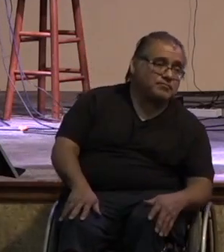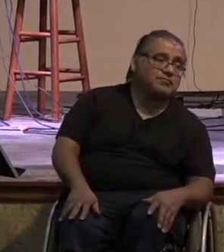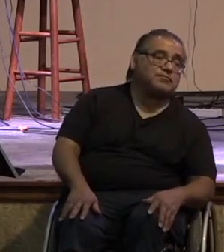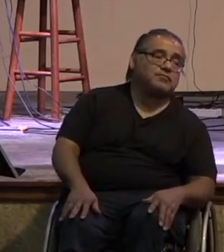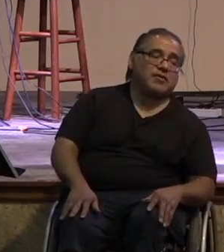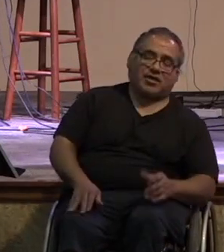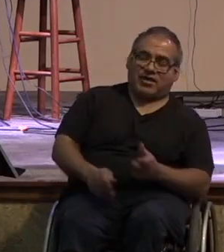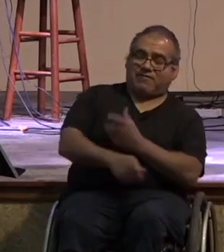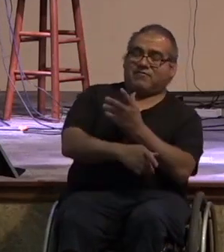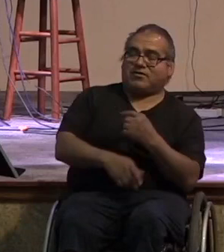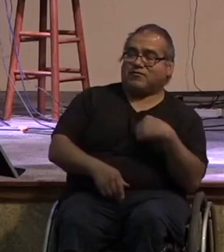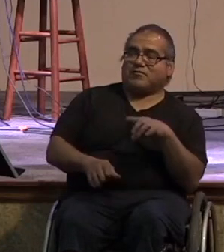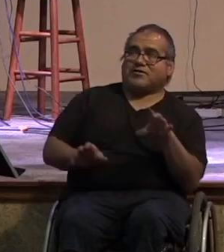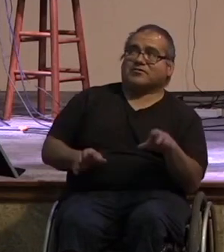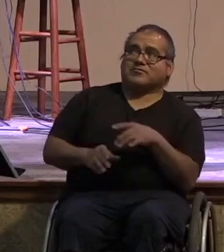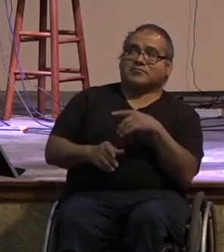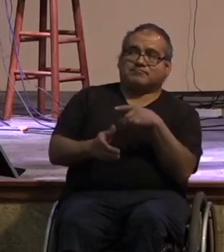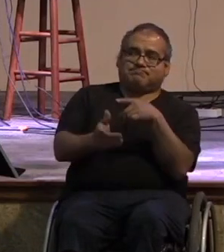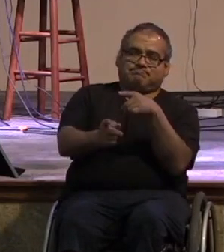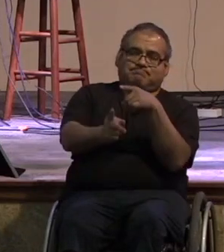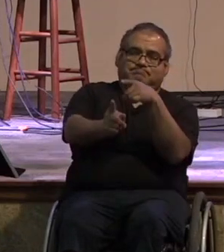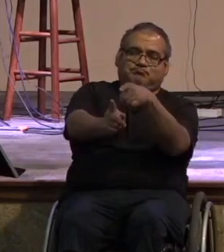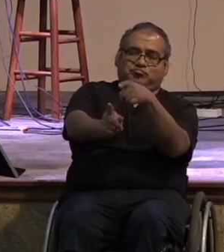all the things we do points to god he gets the glory